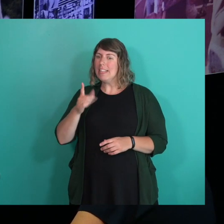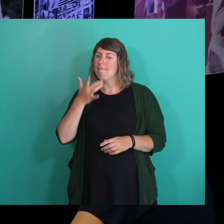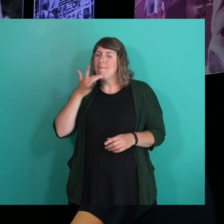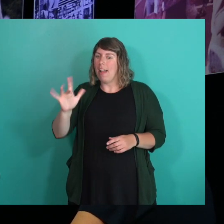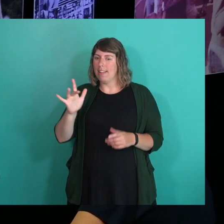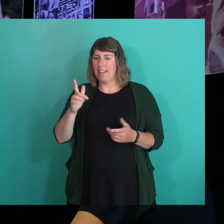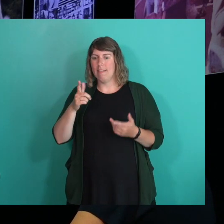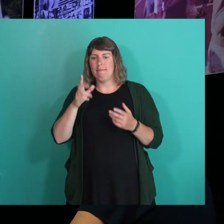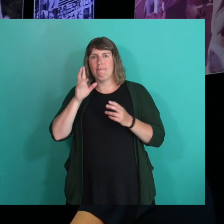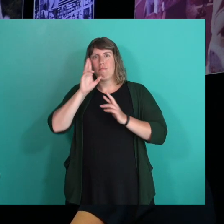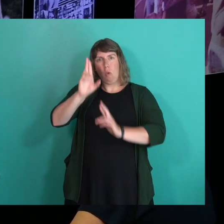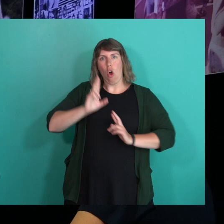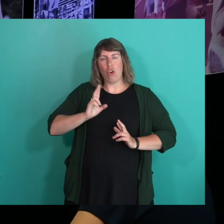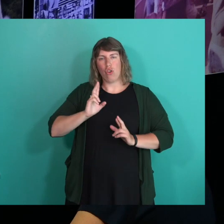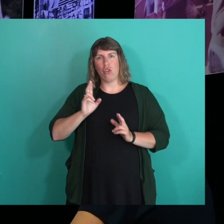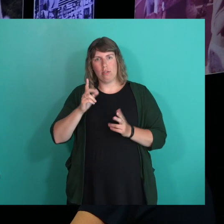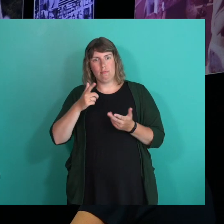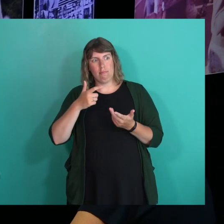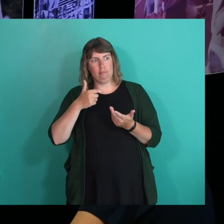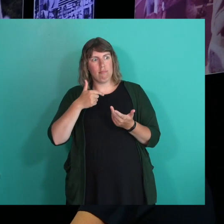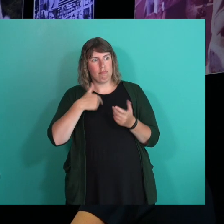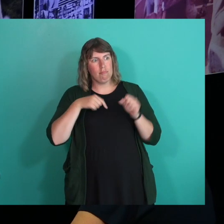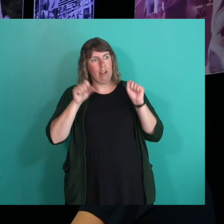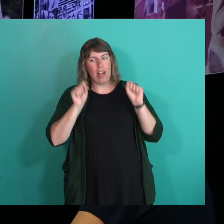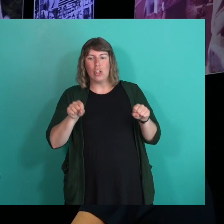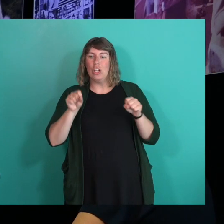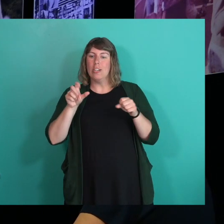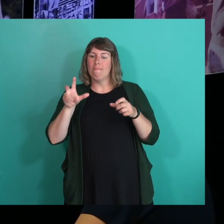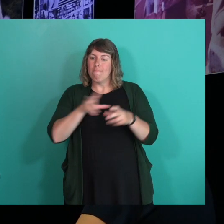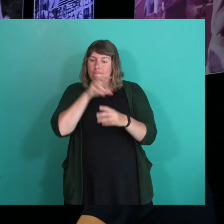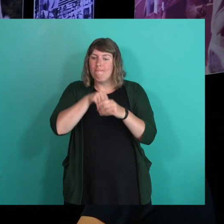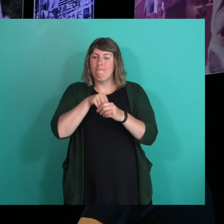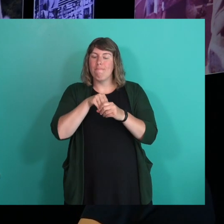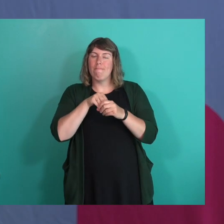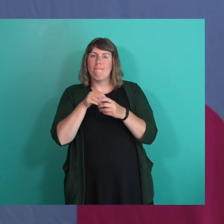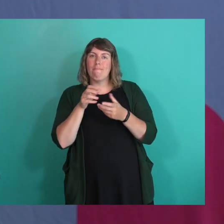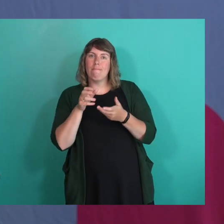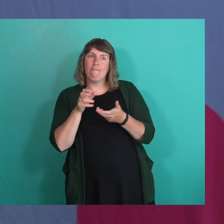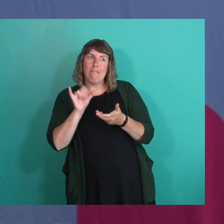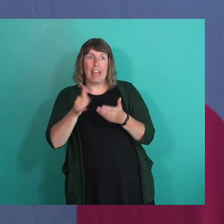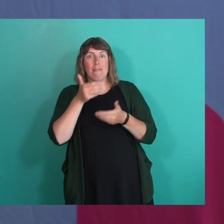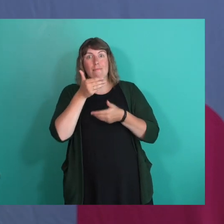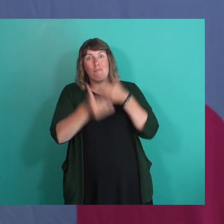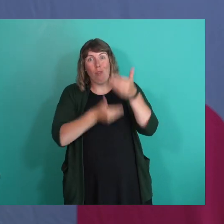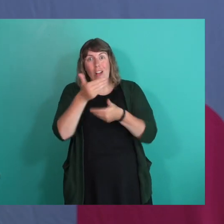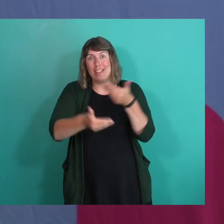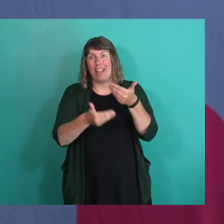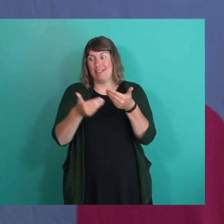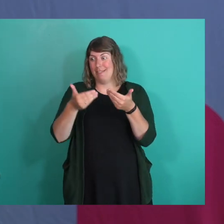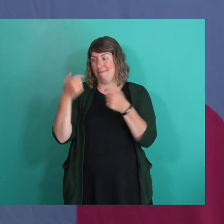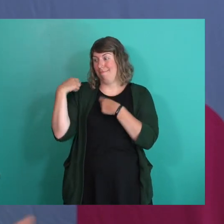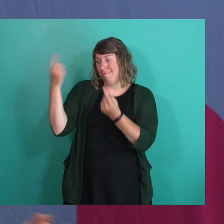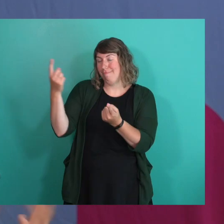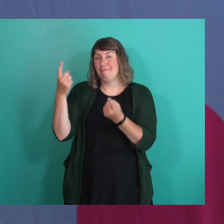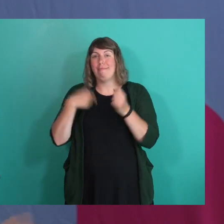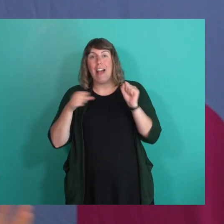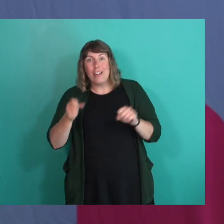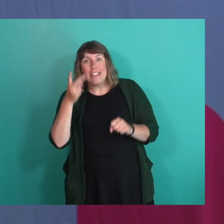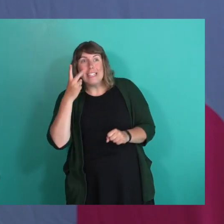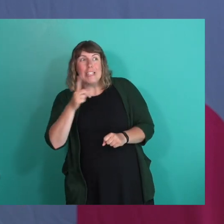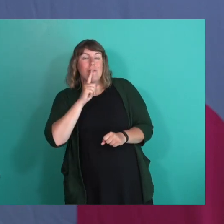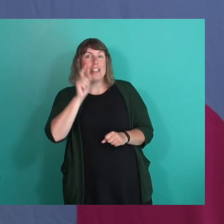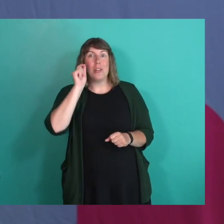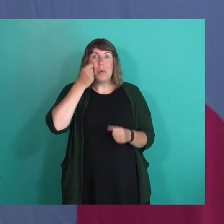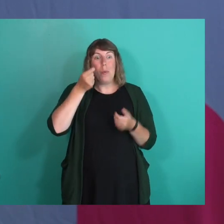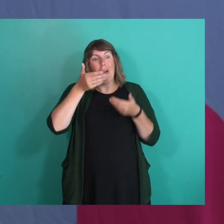and honored to sort of like been able to, you know, be a part of that process, you know, and just see these cool